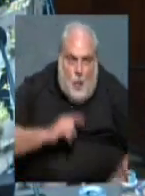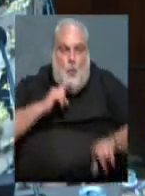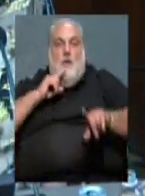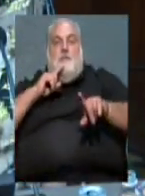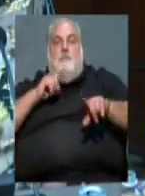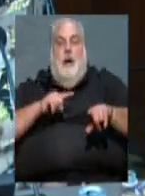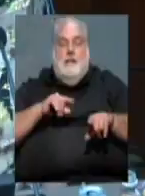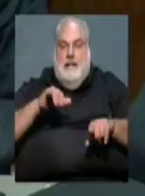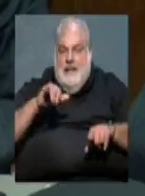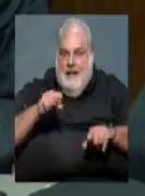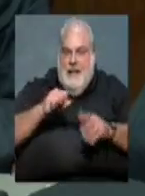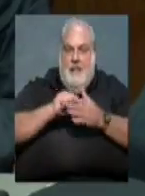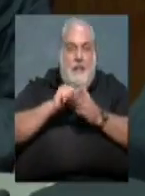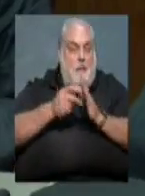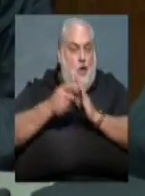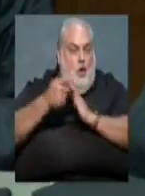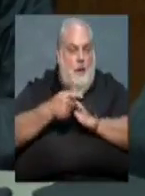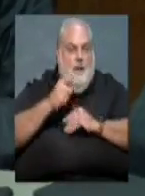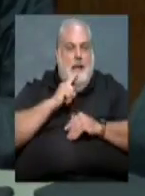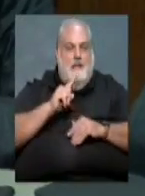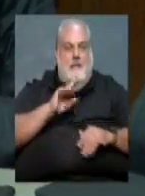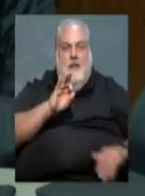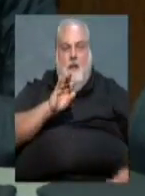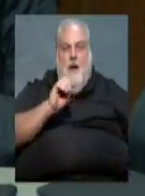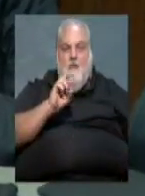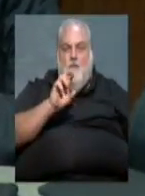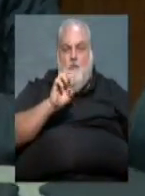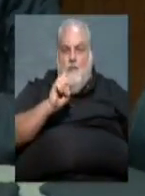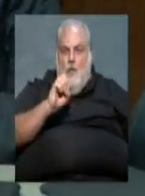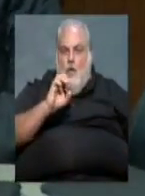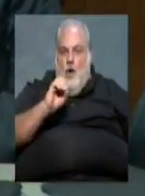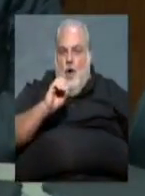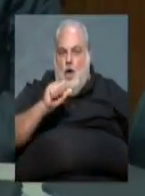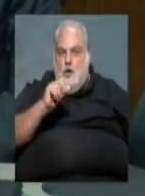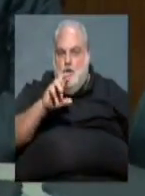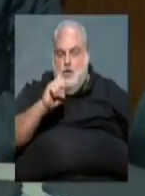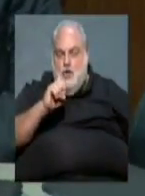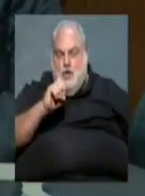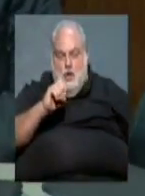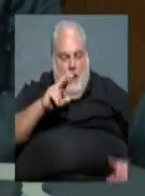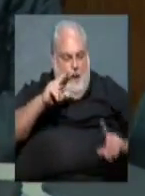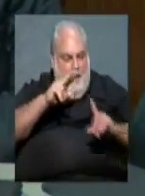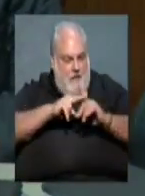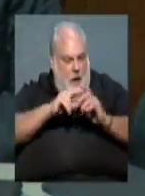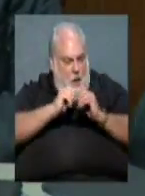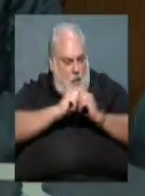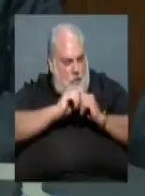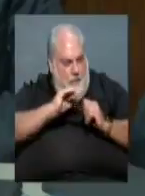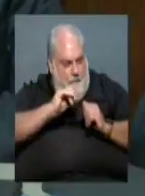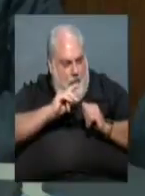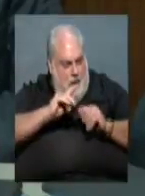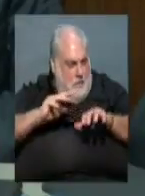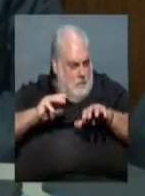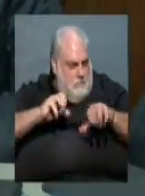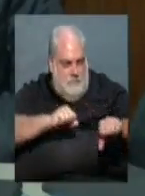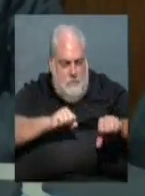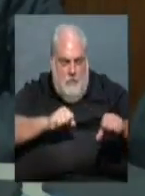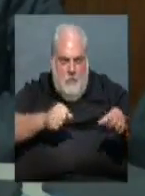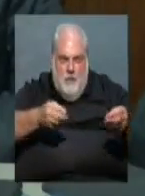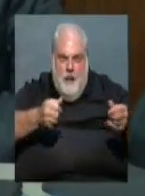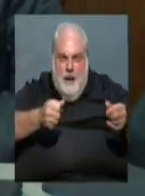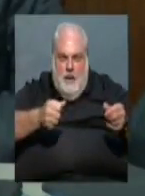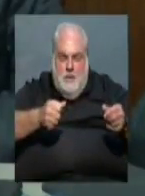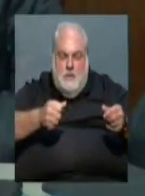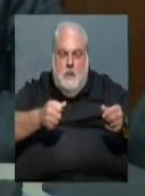property by banks. And we brought them in, and I think we had a good session. So I'm asking our staff to work with